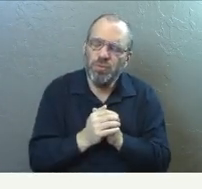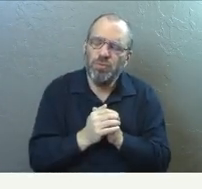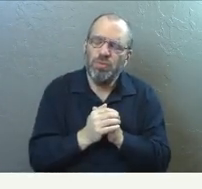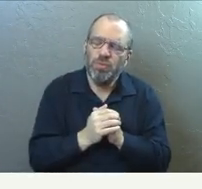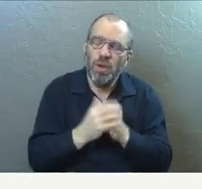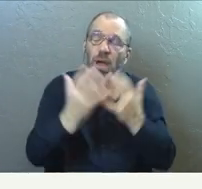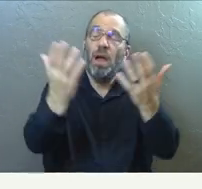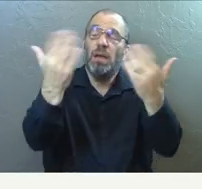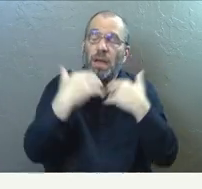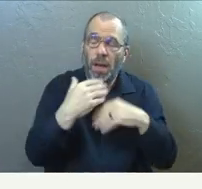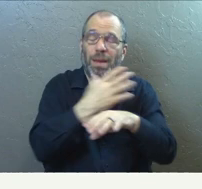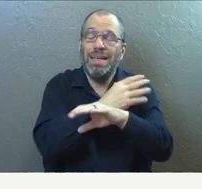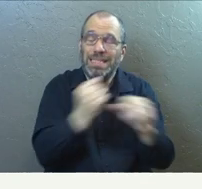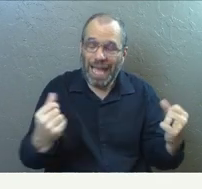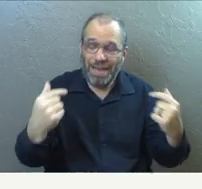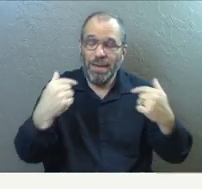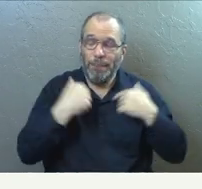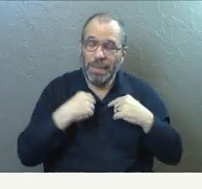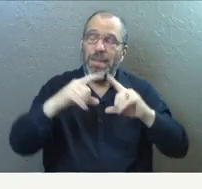come and save me.